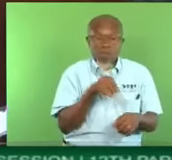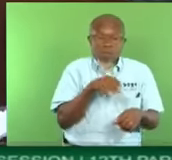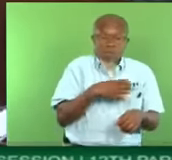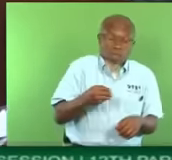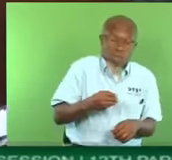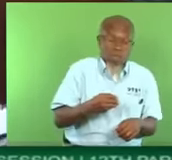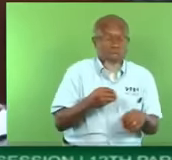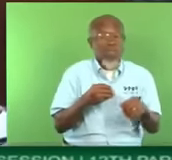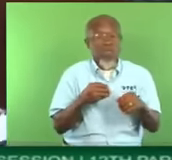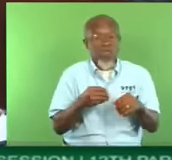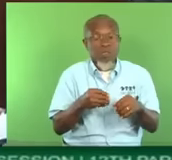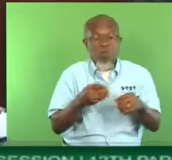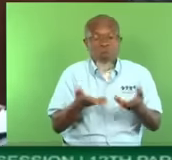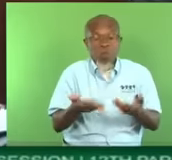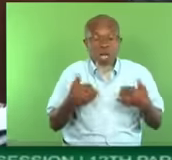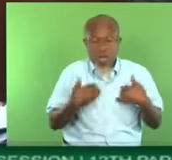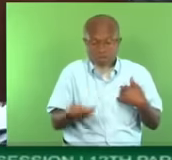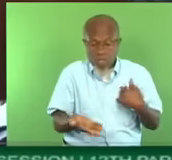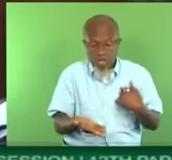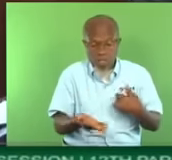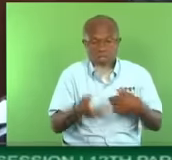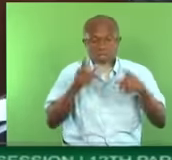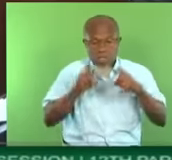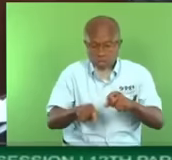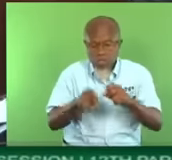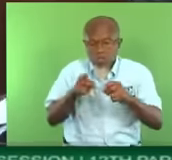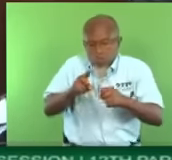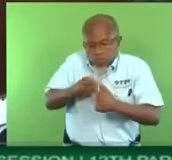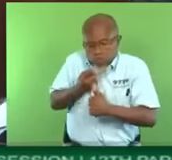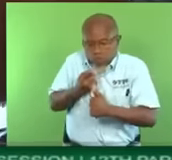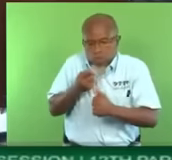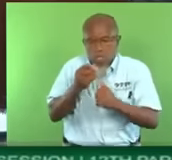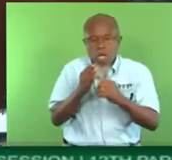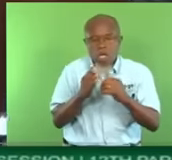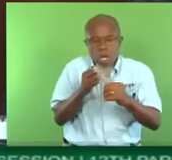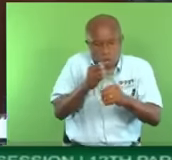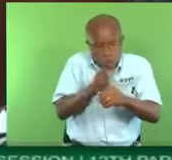will need to be improved to achieve and increase bearing capacity.